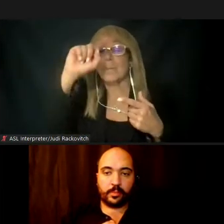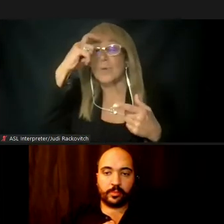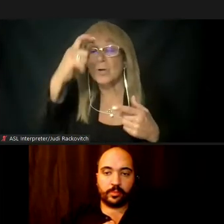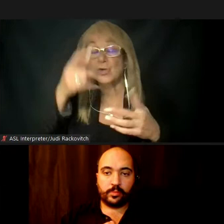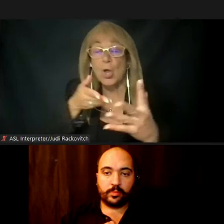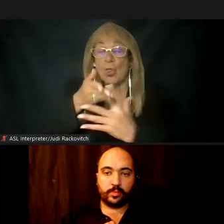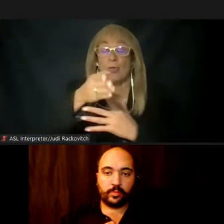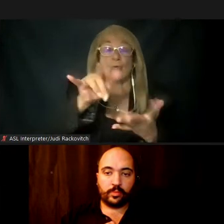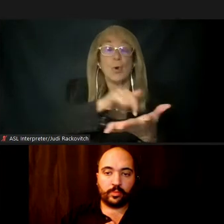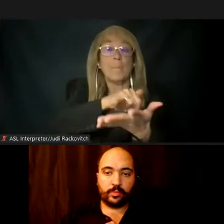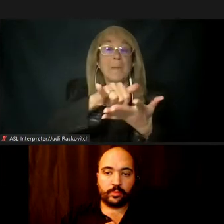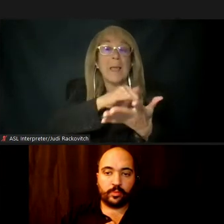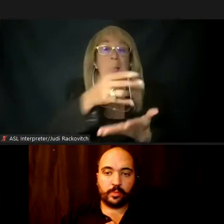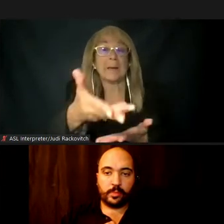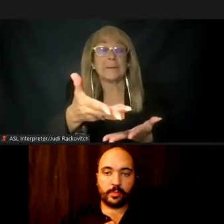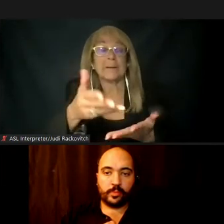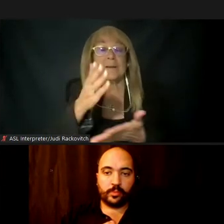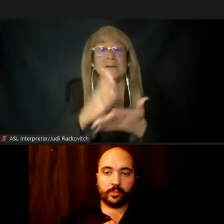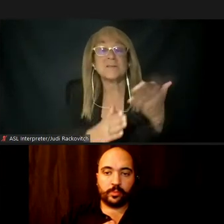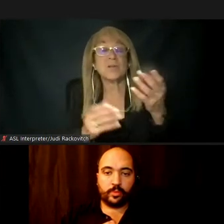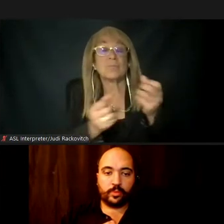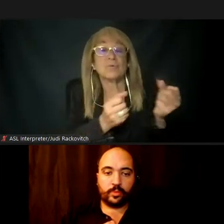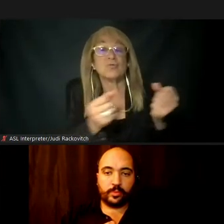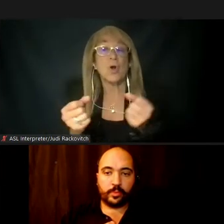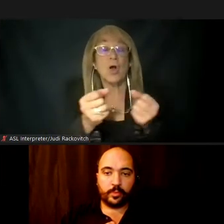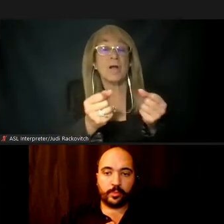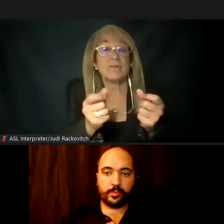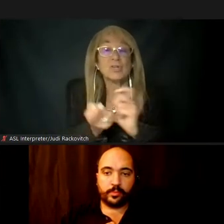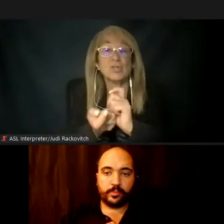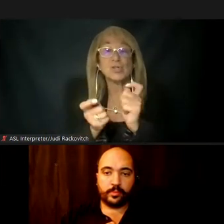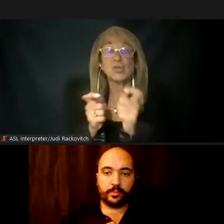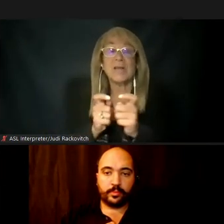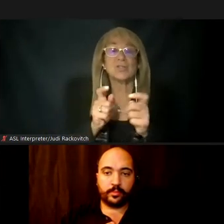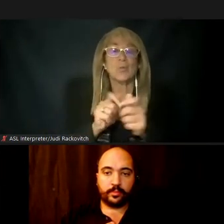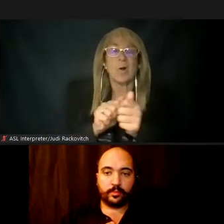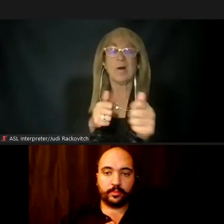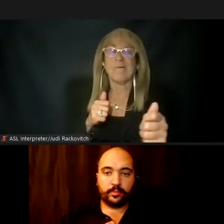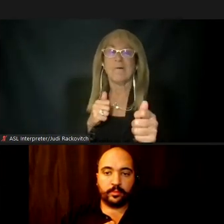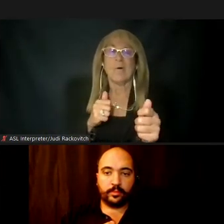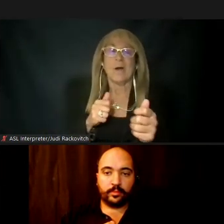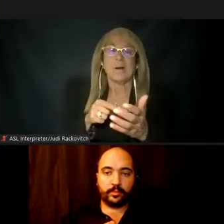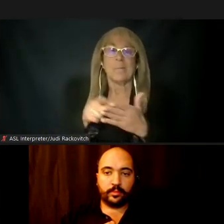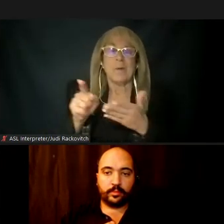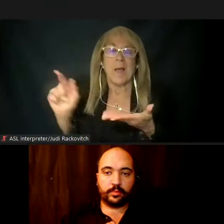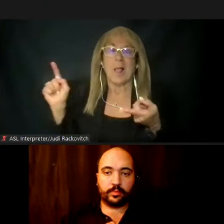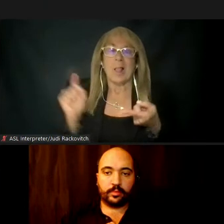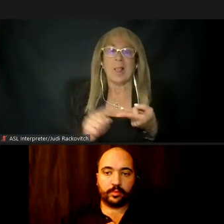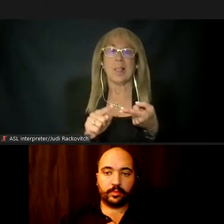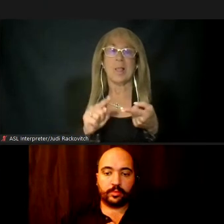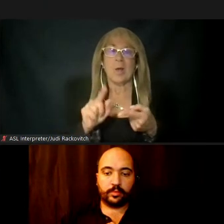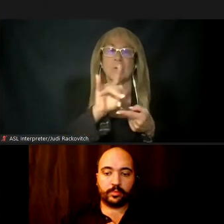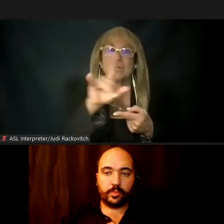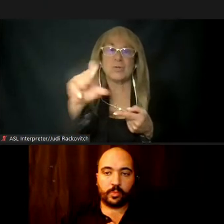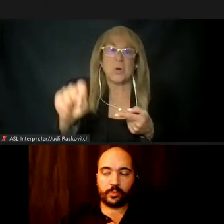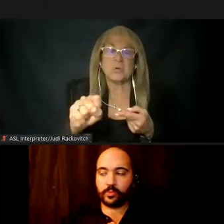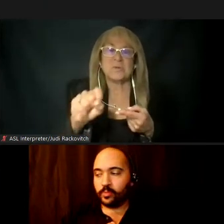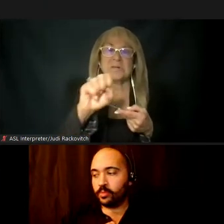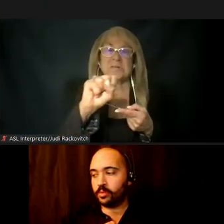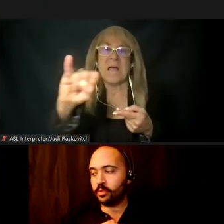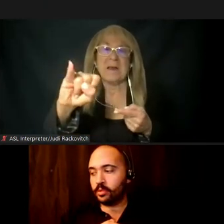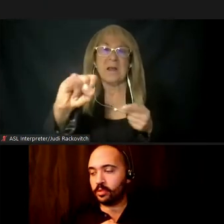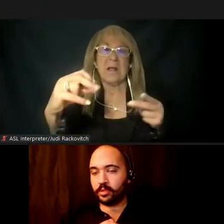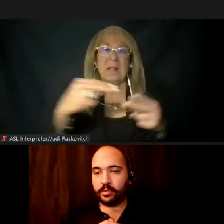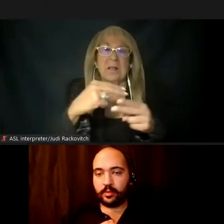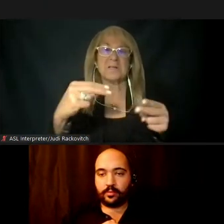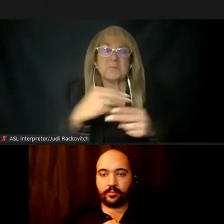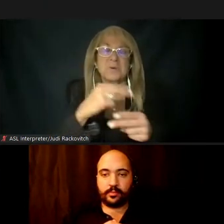modeling shows some of these drivers will change routes to avoid or pay lower tolls, with traffic potentially increasing on the Staten Island Expressway and parts of I-95 like the